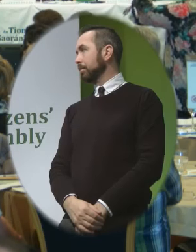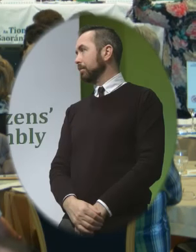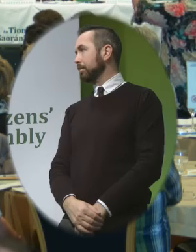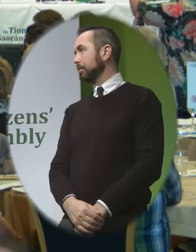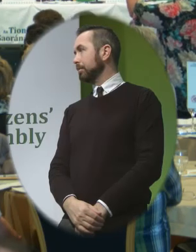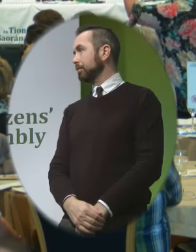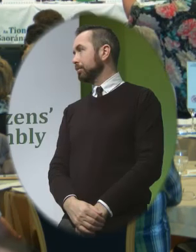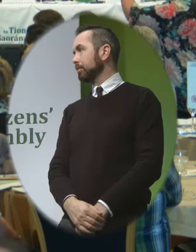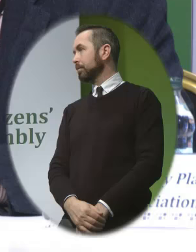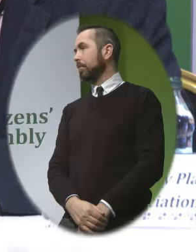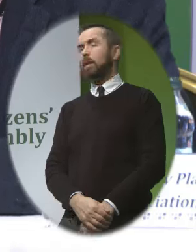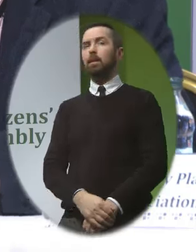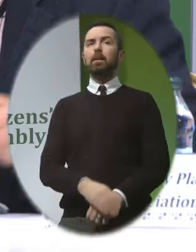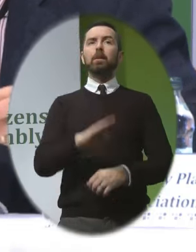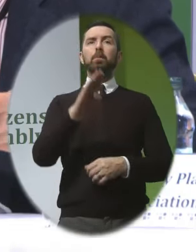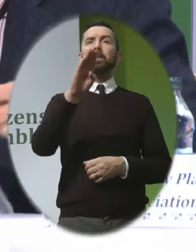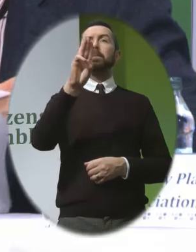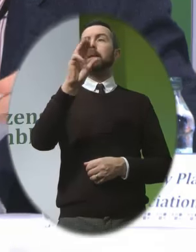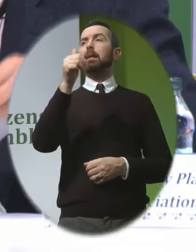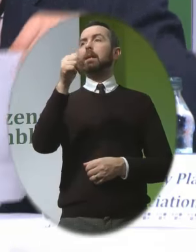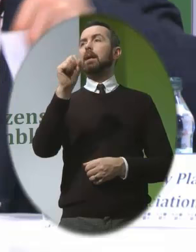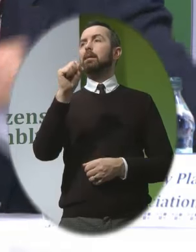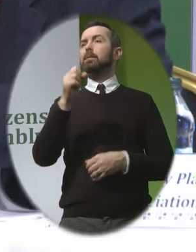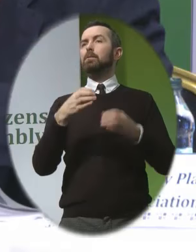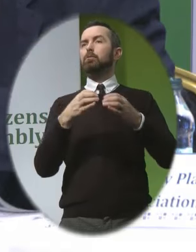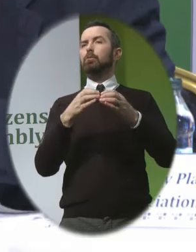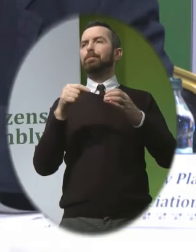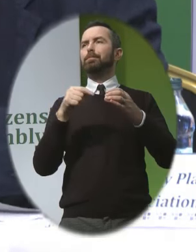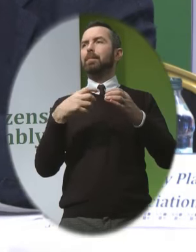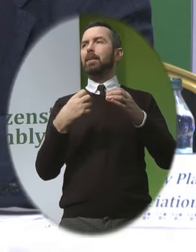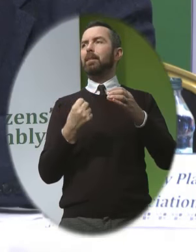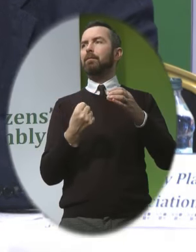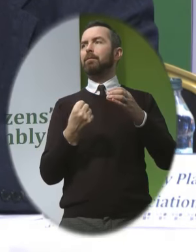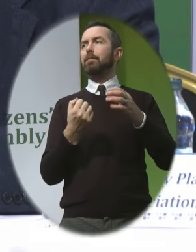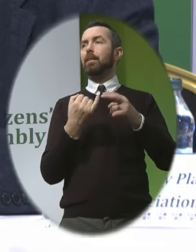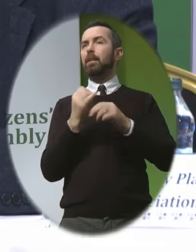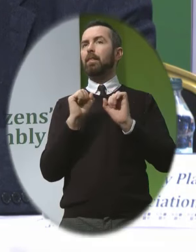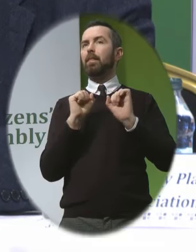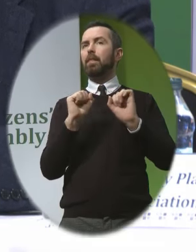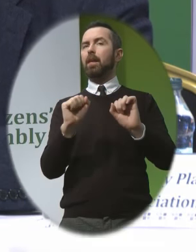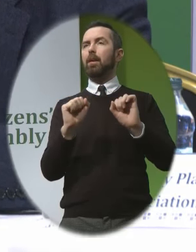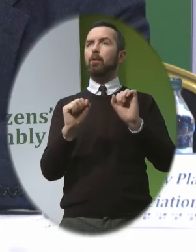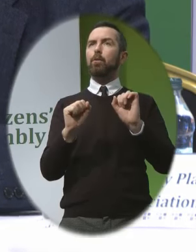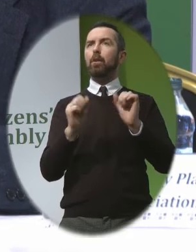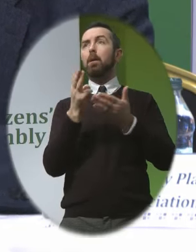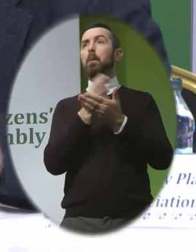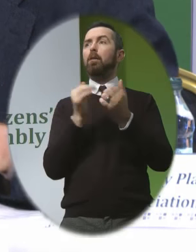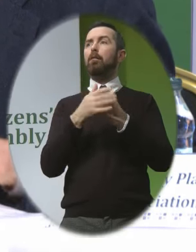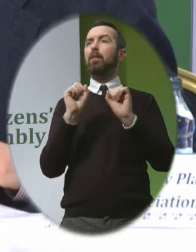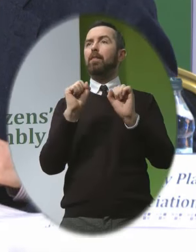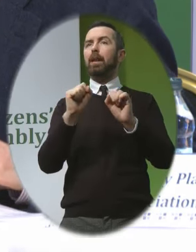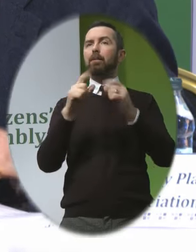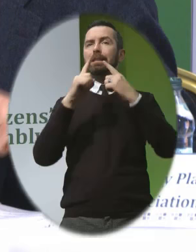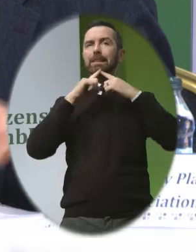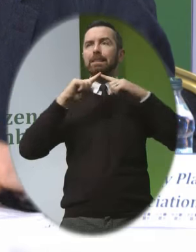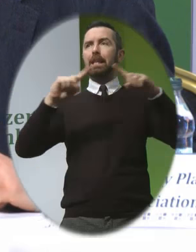The BPAS have in their, as part of their stated